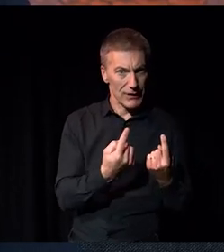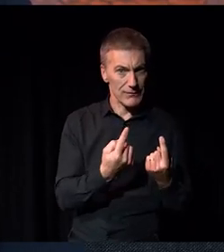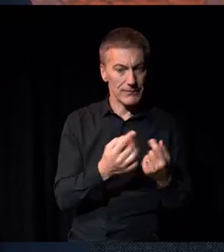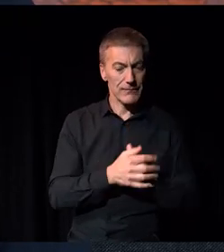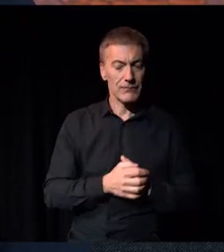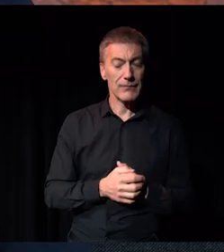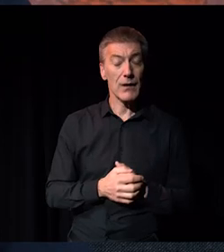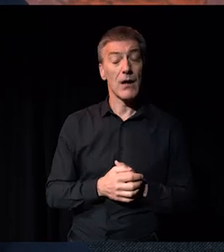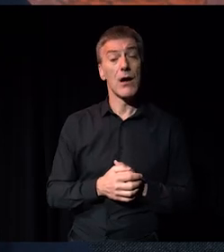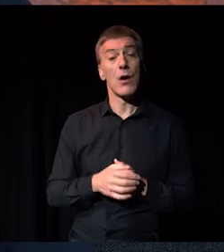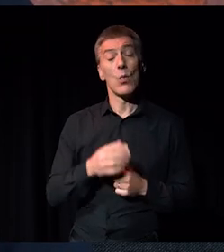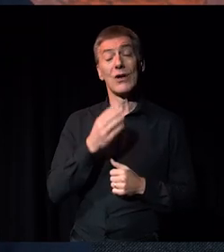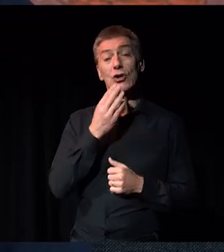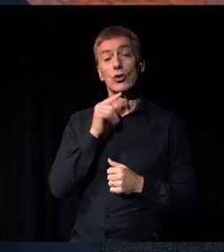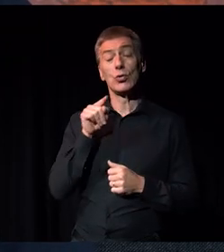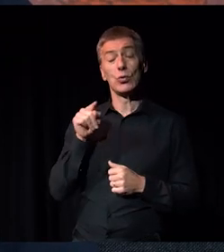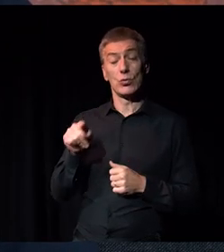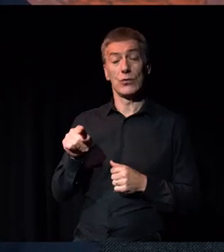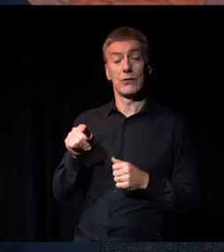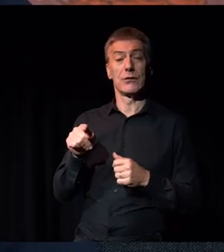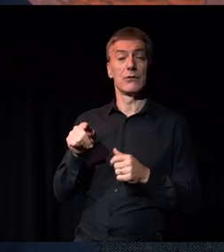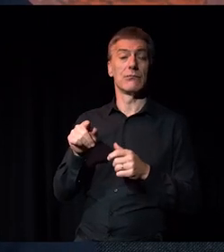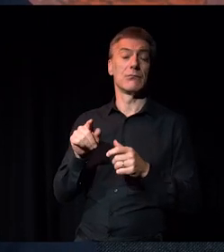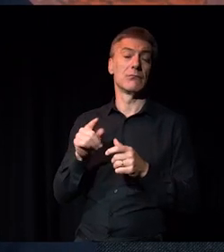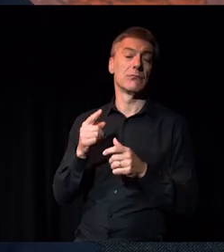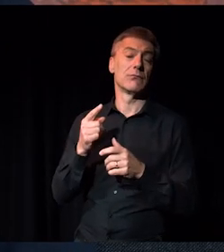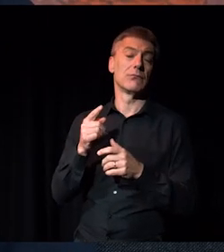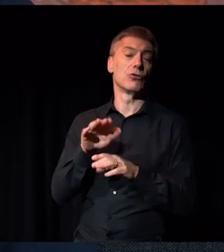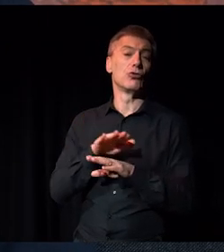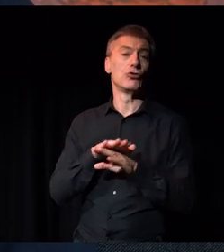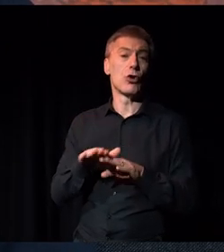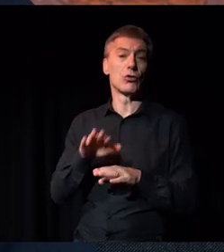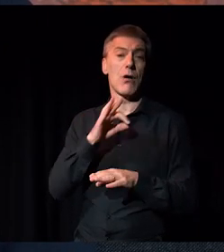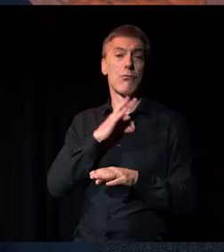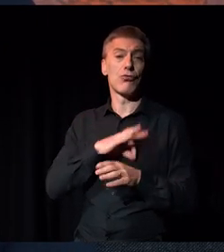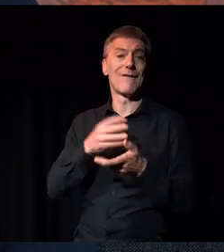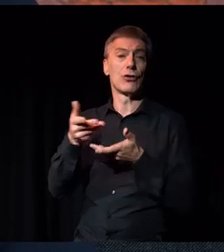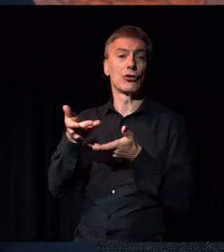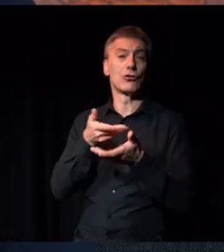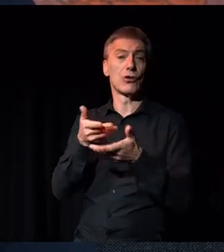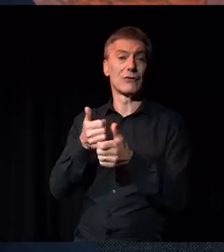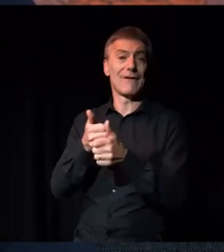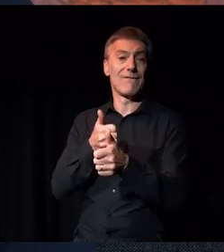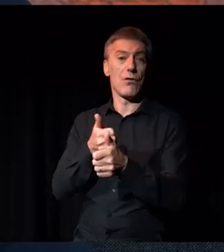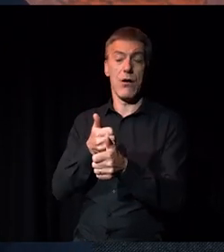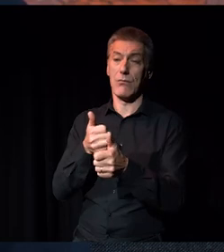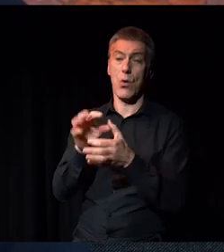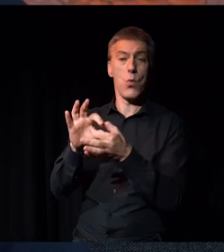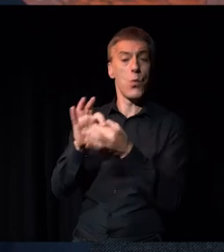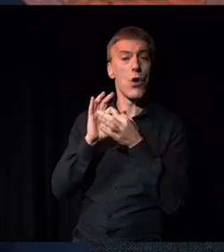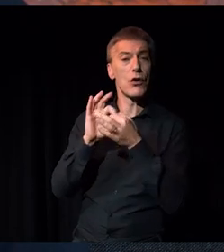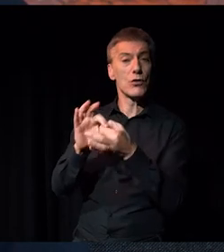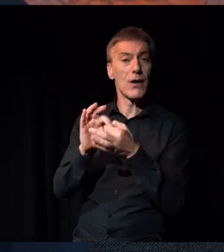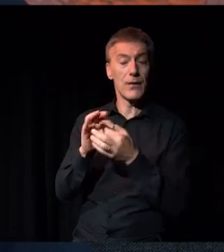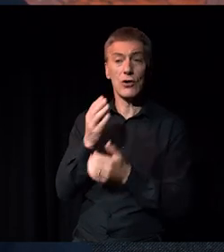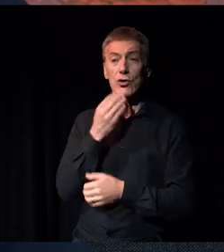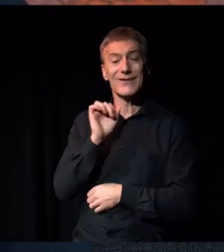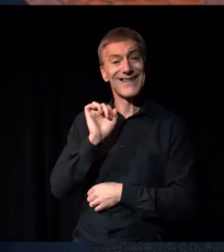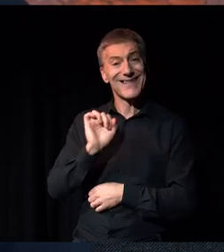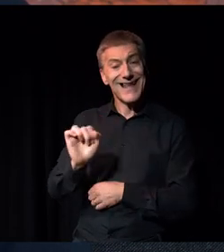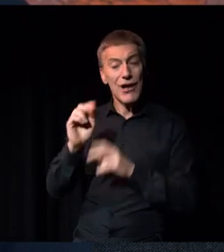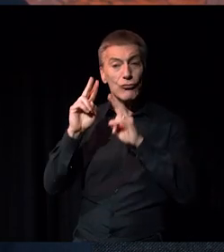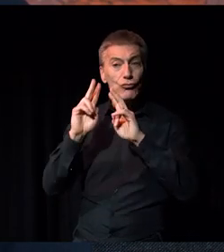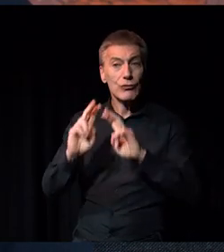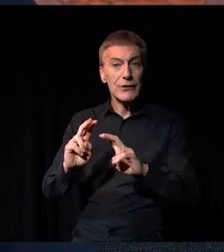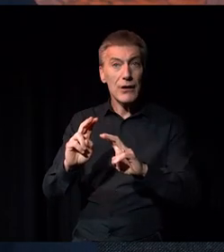on the toolkit, who are a leading not-for-profit consultancy working, using research to improve